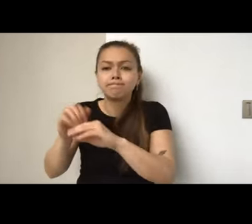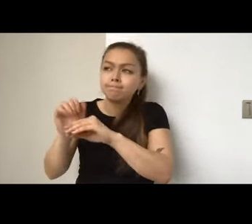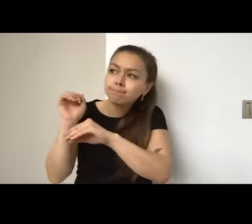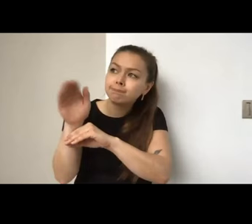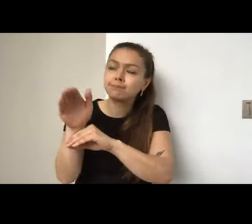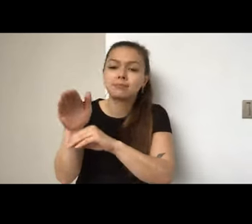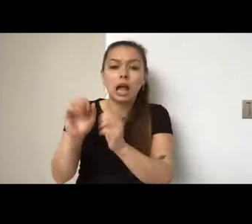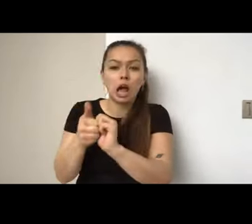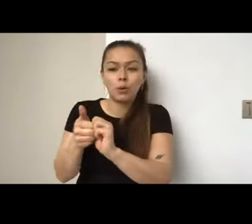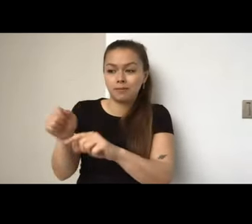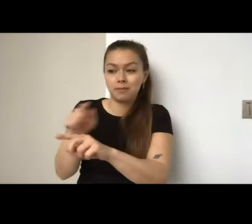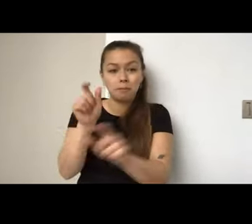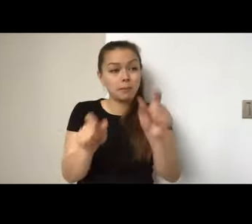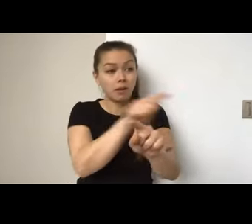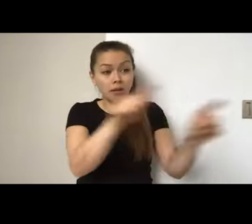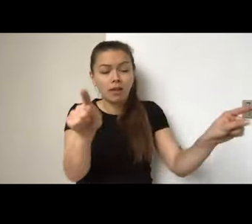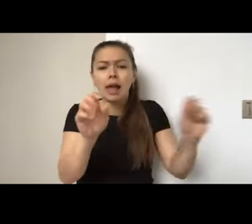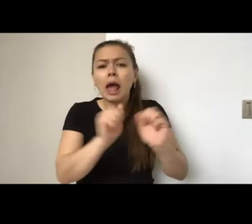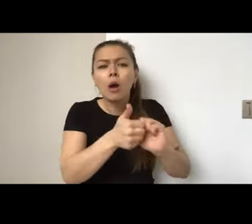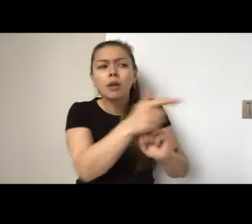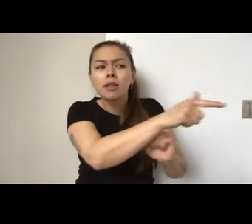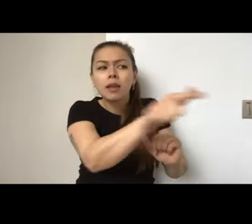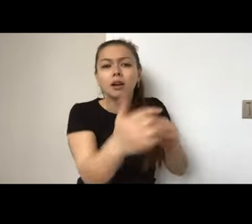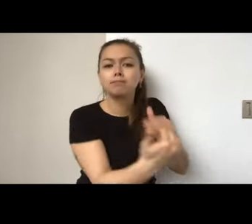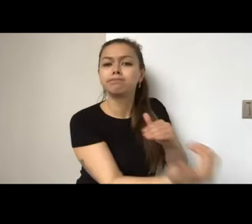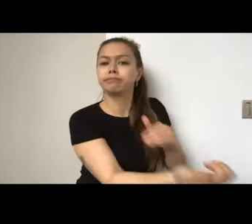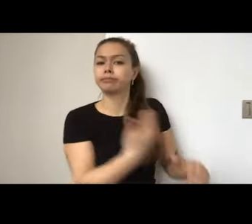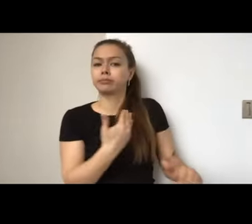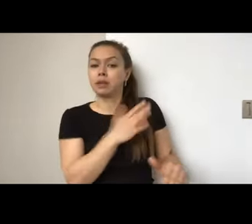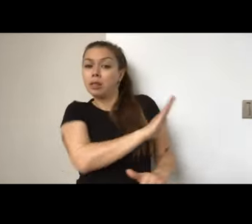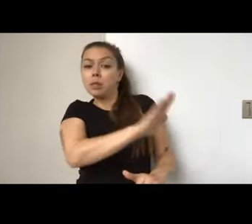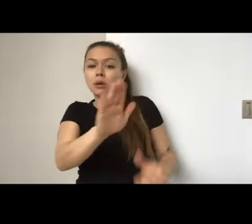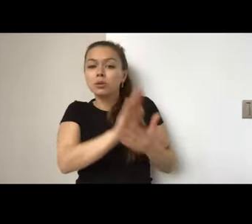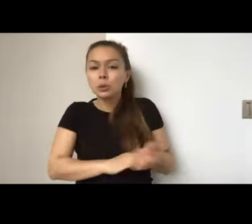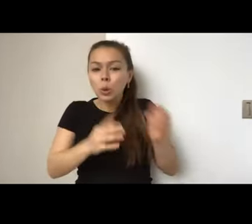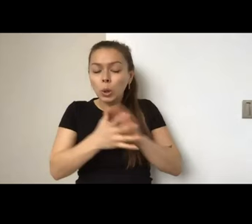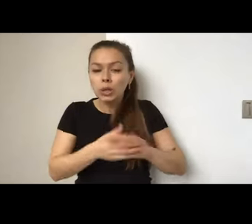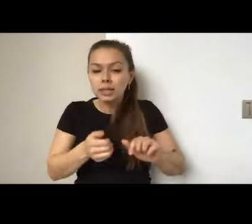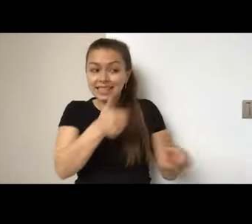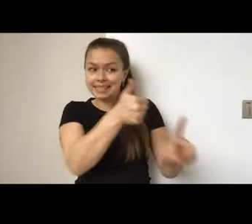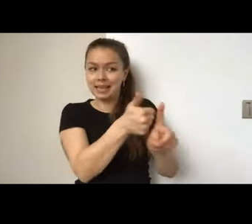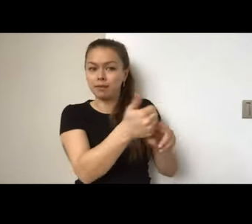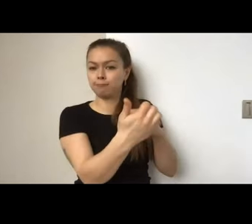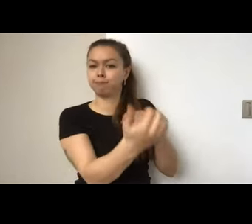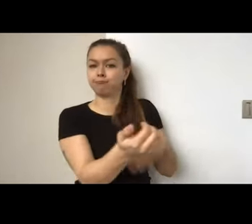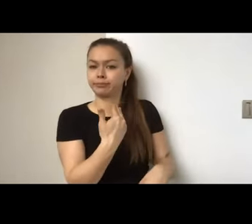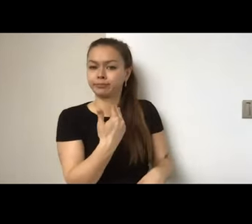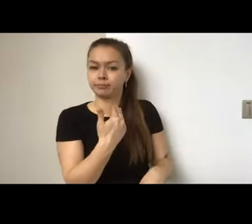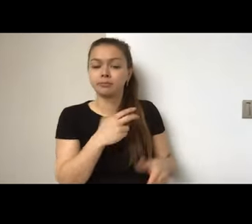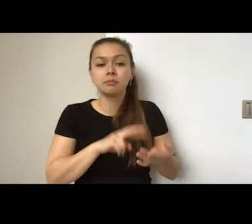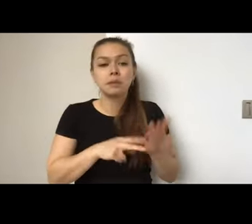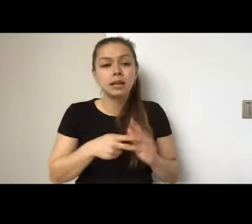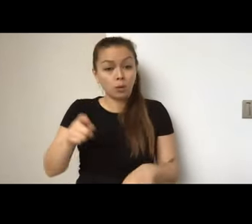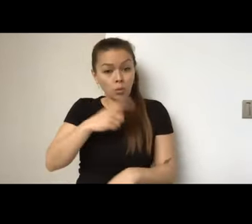stories, uh, which I think was important for us because it really opens up the opportunity for us to then do a deeper dive into understanding different